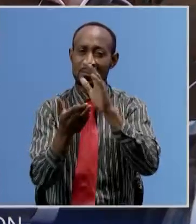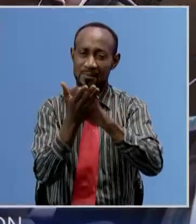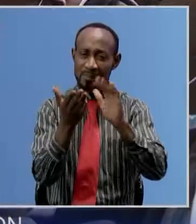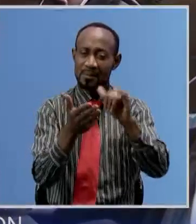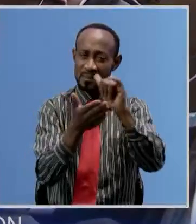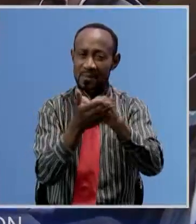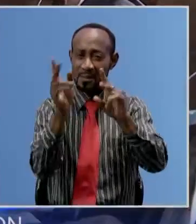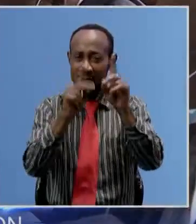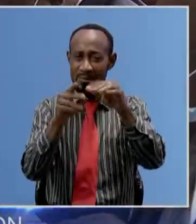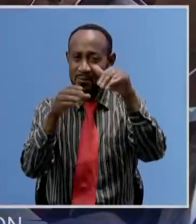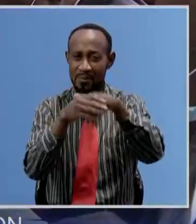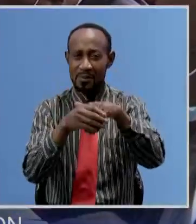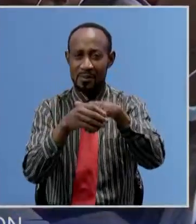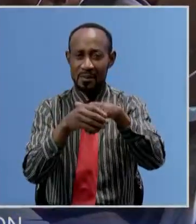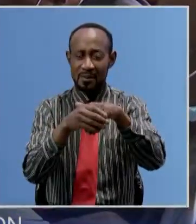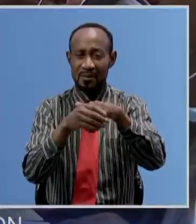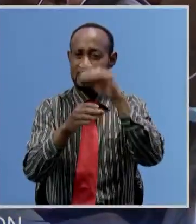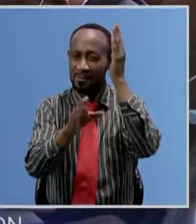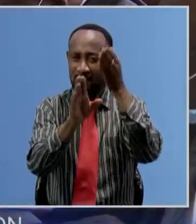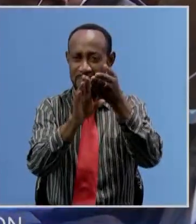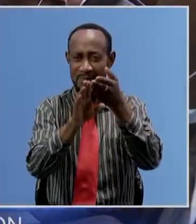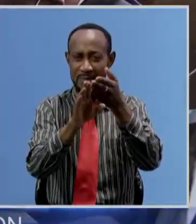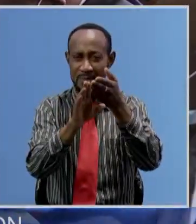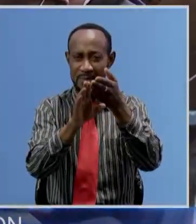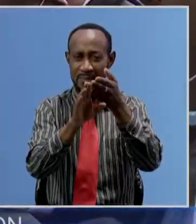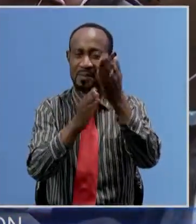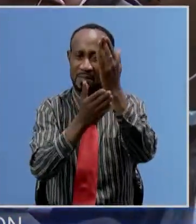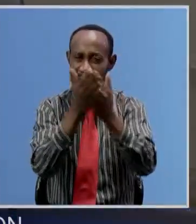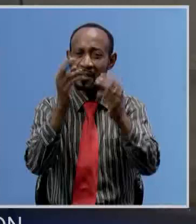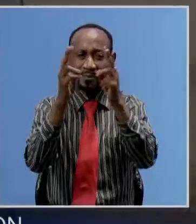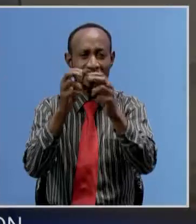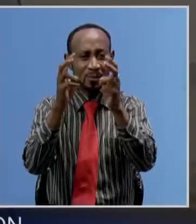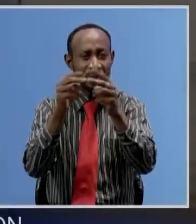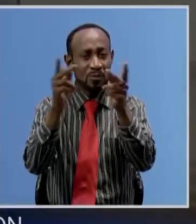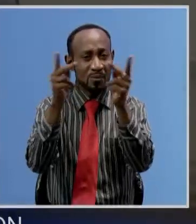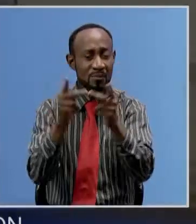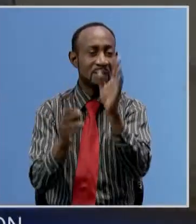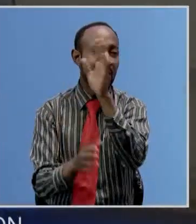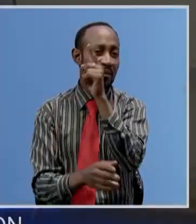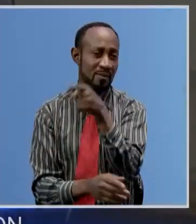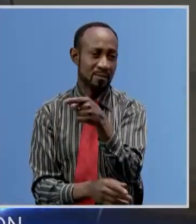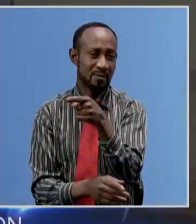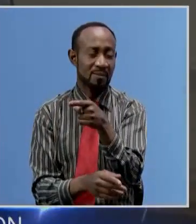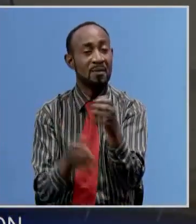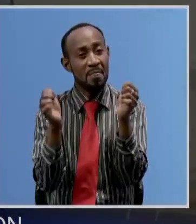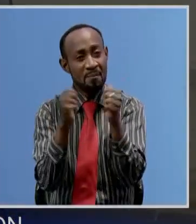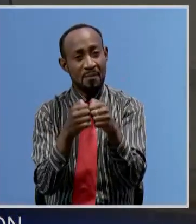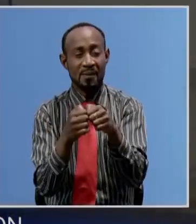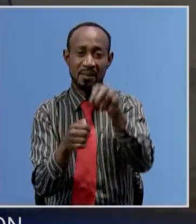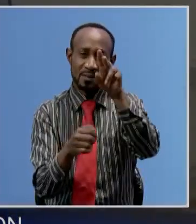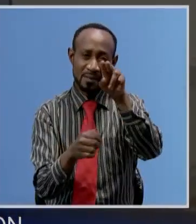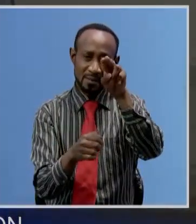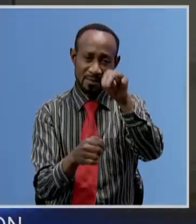people in in particularly in some of the rural areas mrs nalumango wants banks like natsev to